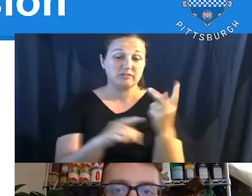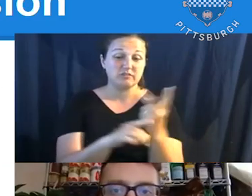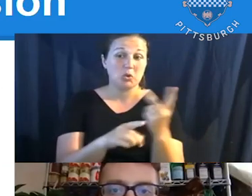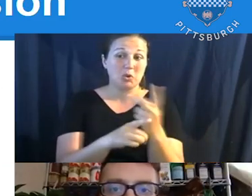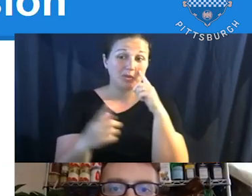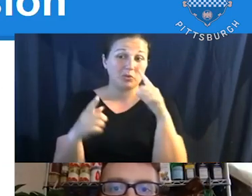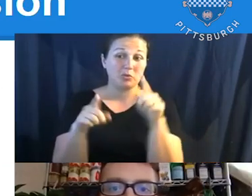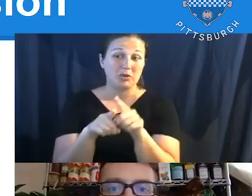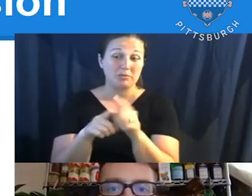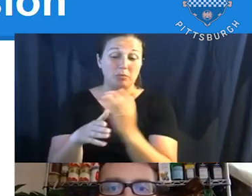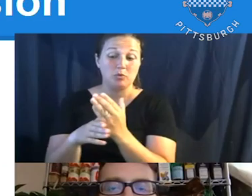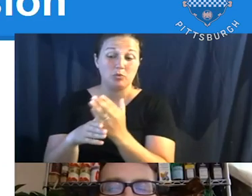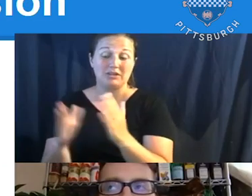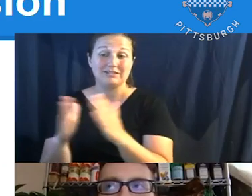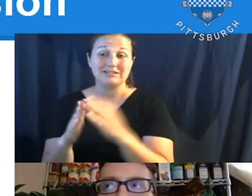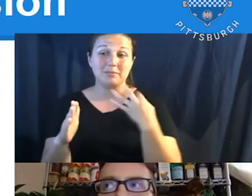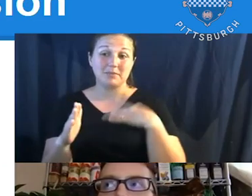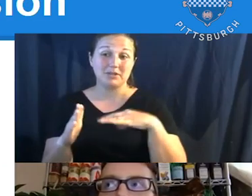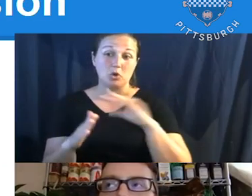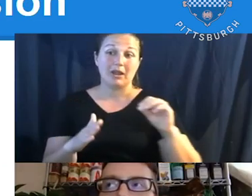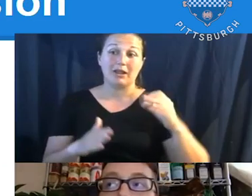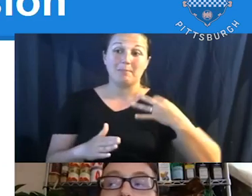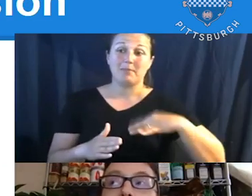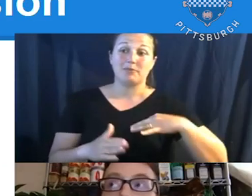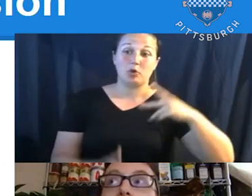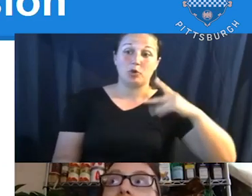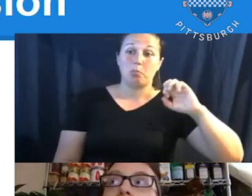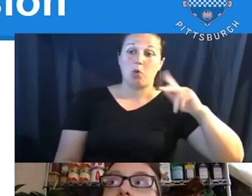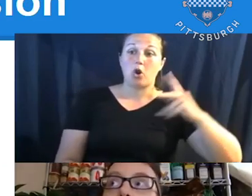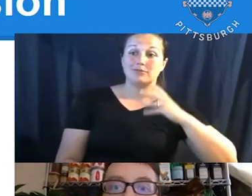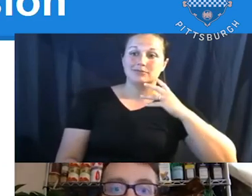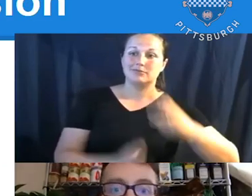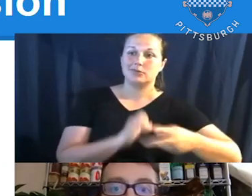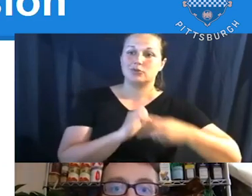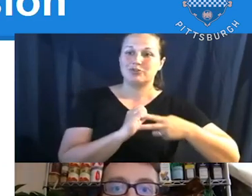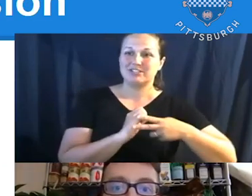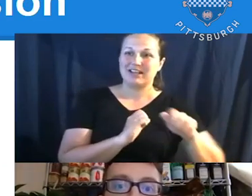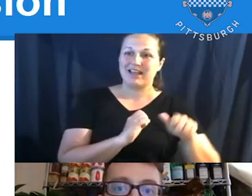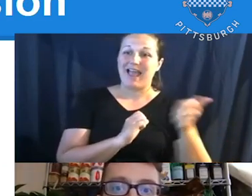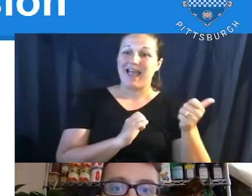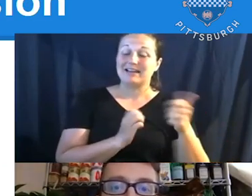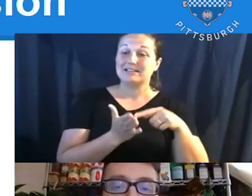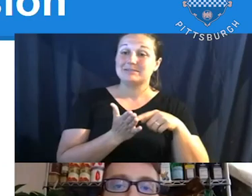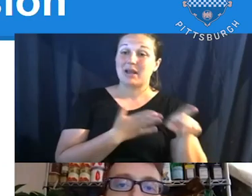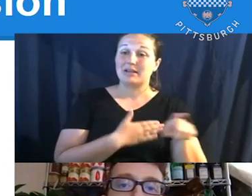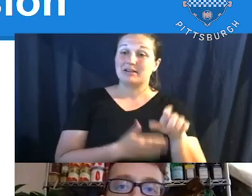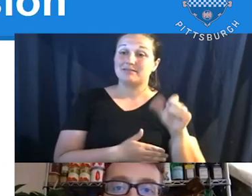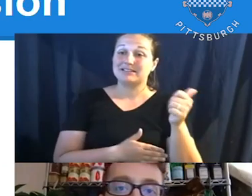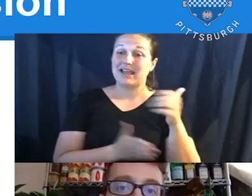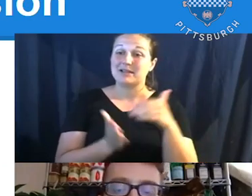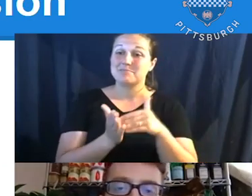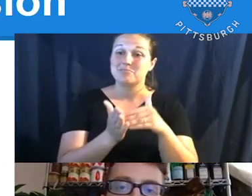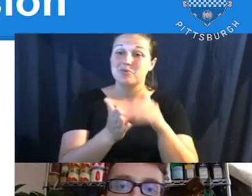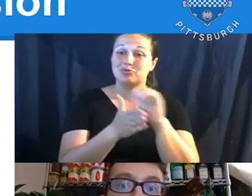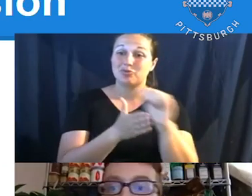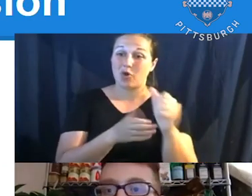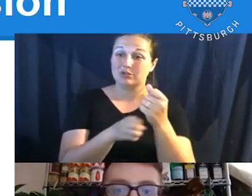and the Pittsburgh parks conservancy. Um, any spending of that $10 million a year from the parks tax would have to go through city